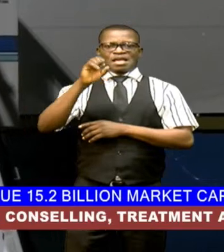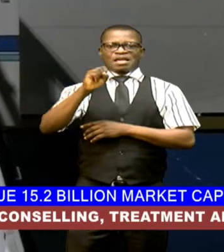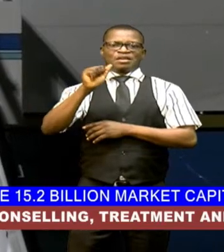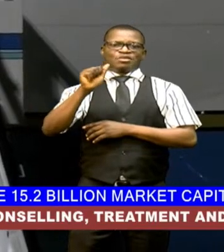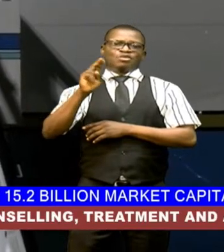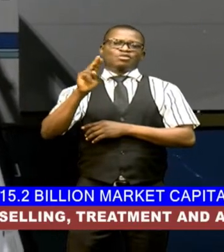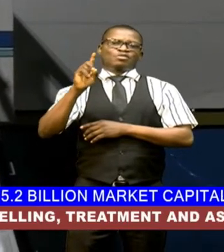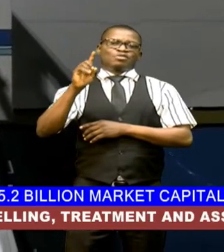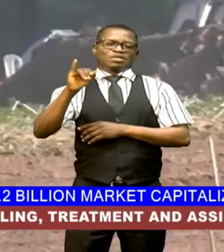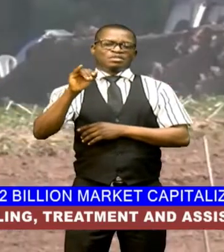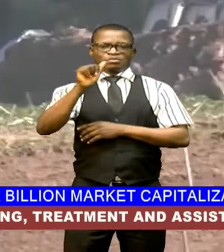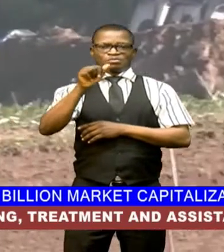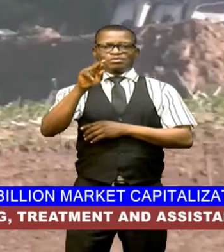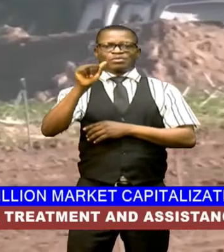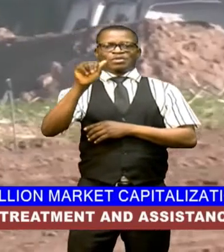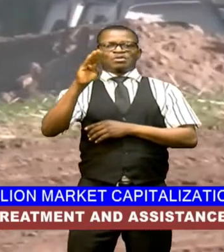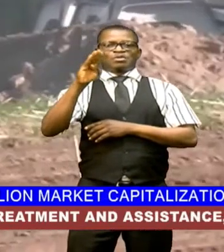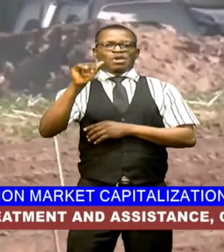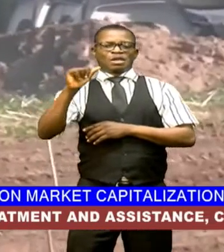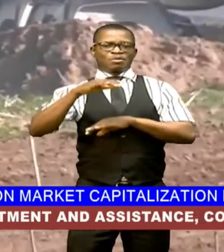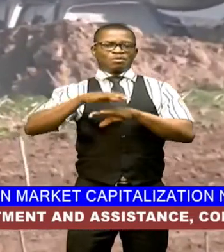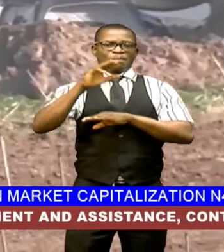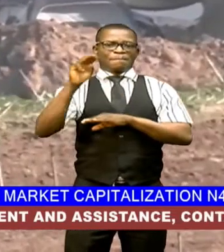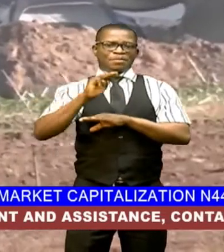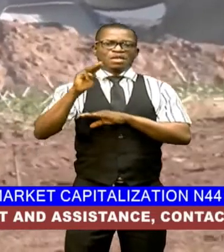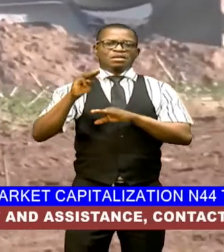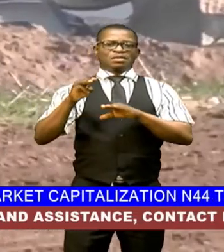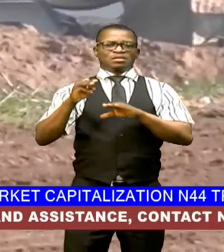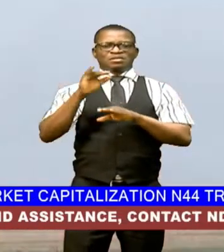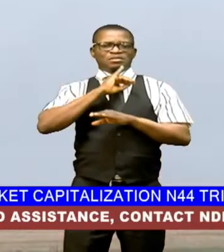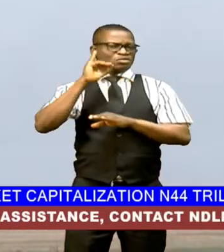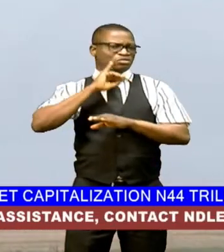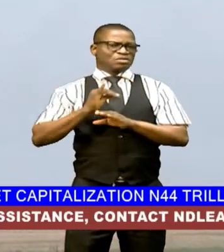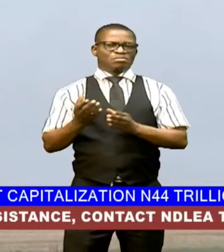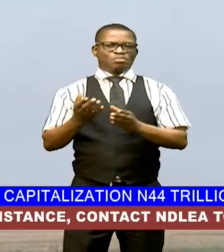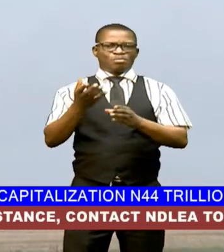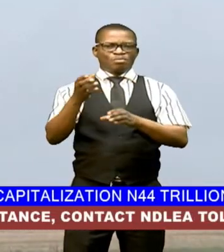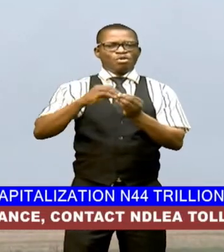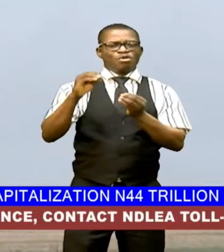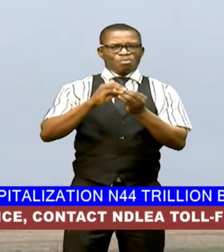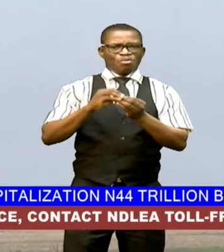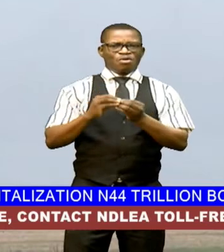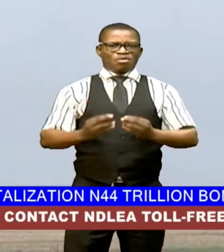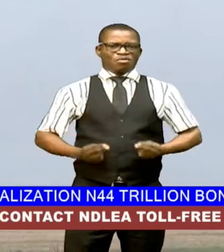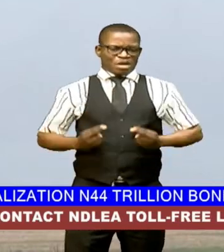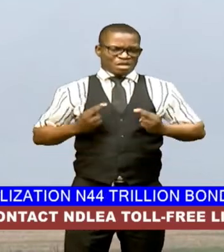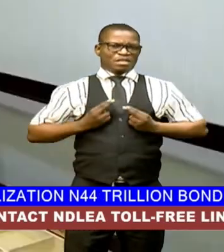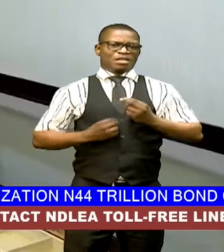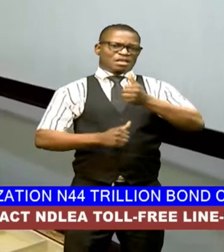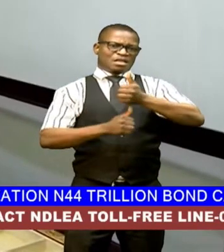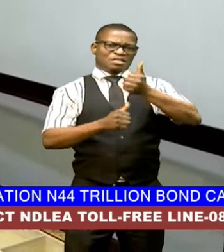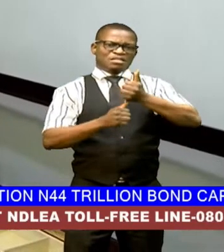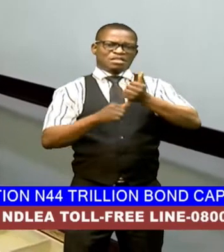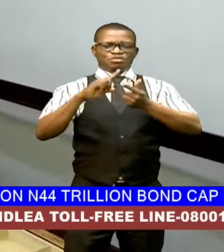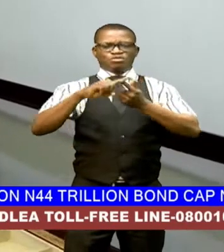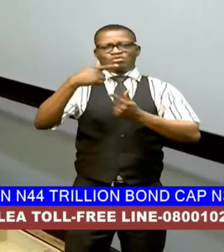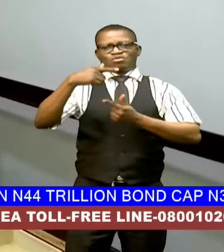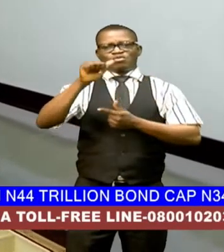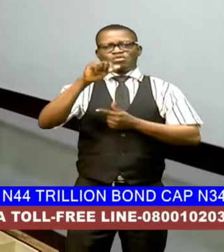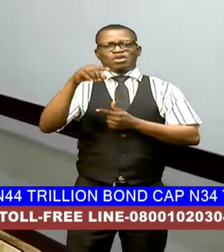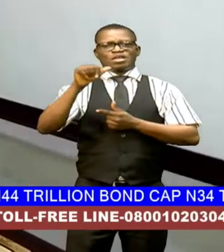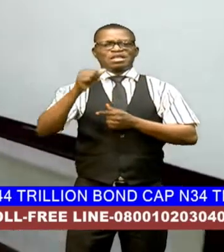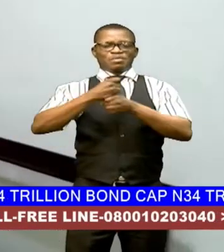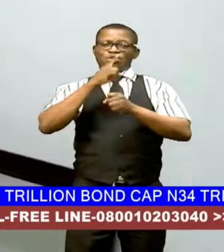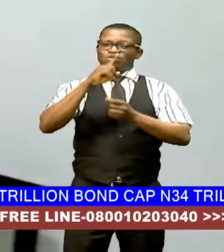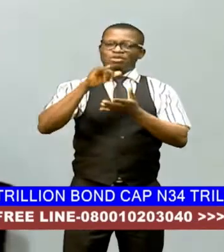monday then heads to israel as he pushes for more humanitarian aid to gaza the protection of civilians and to ensure